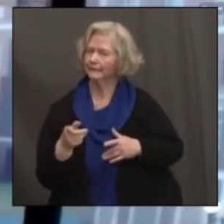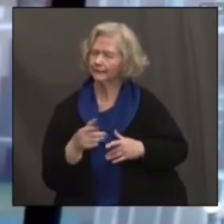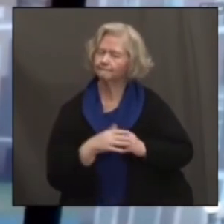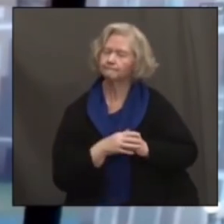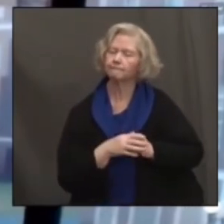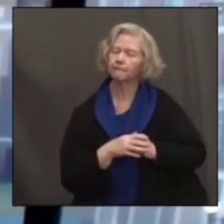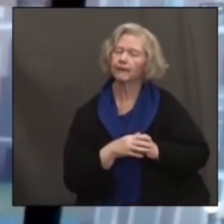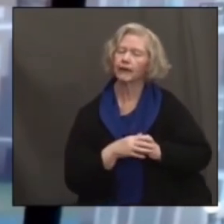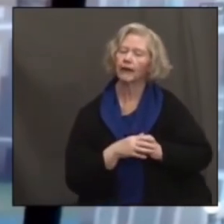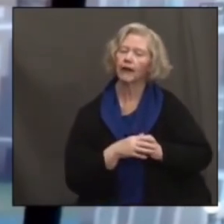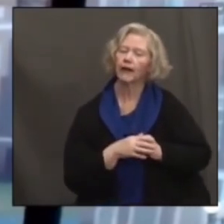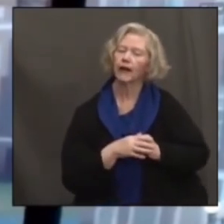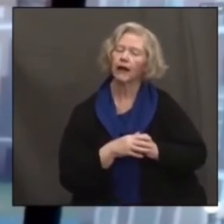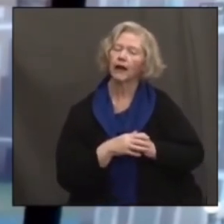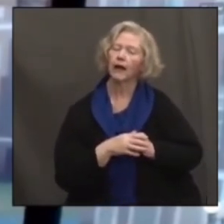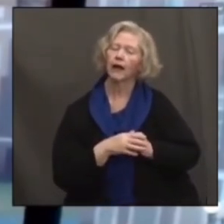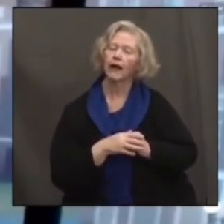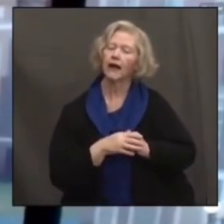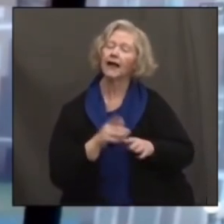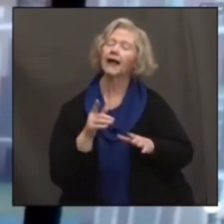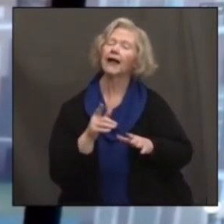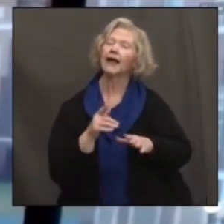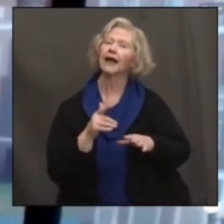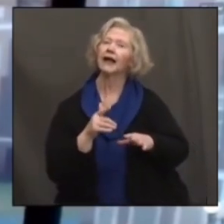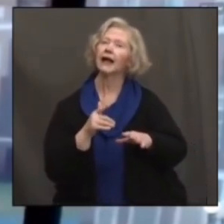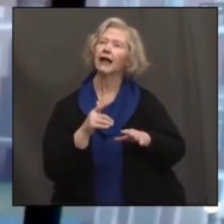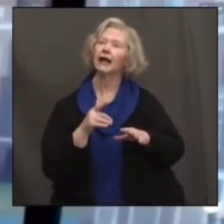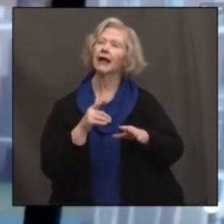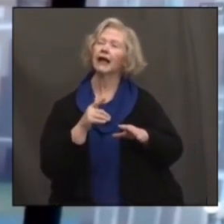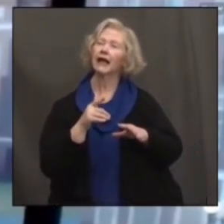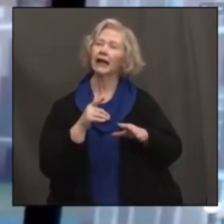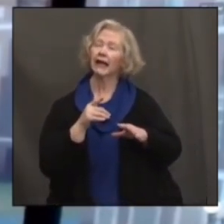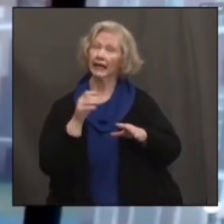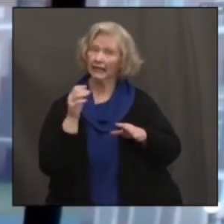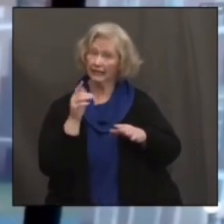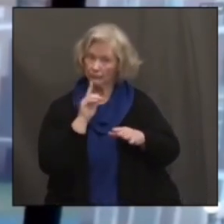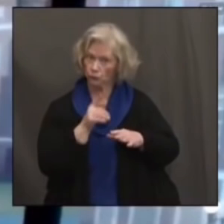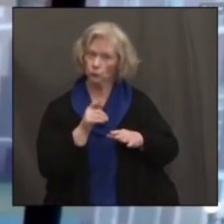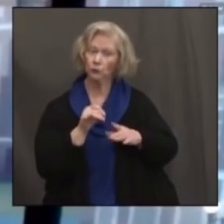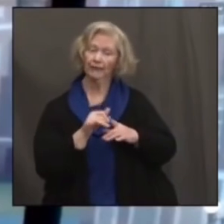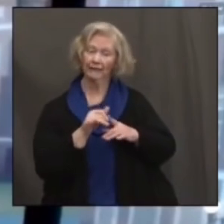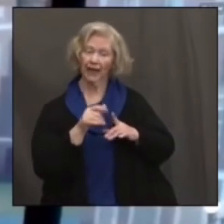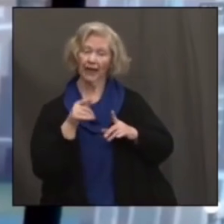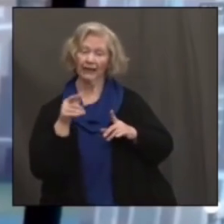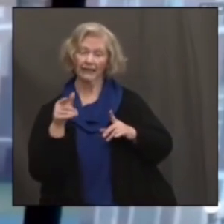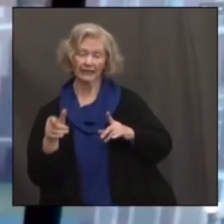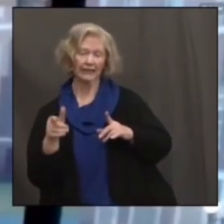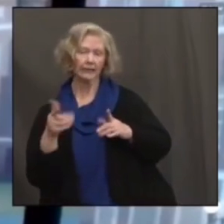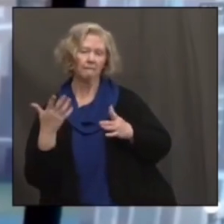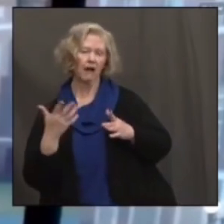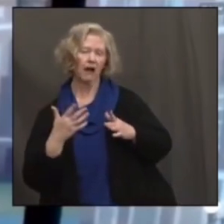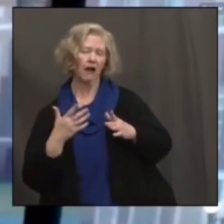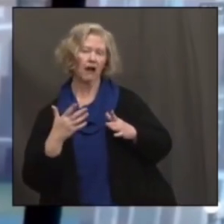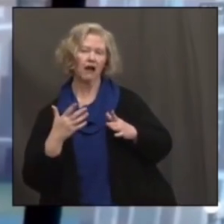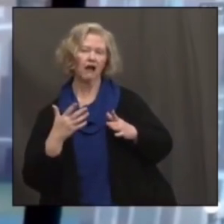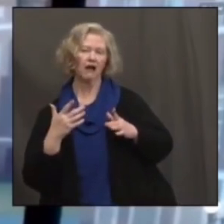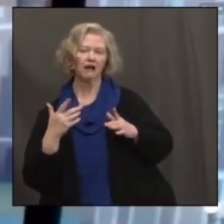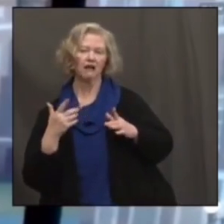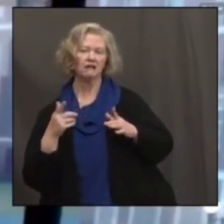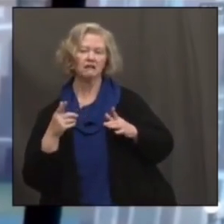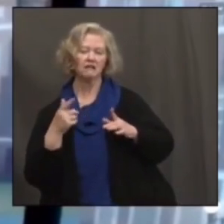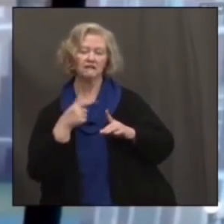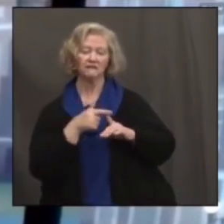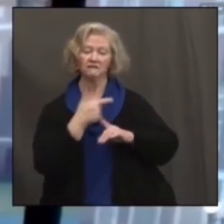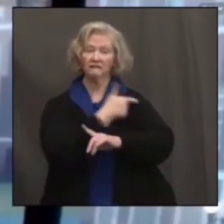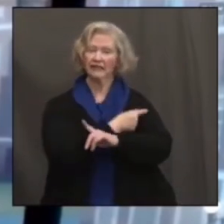as I mentioned before, vaccine, you know, although they may escape these vaccine escape mutants,